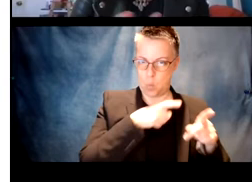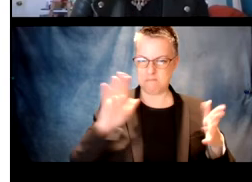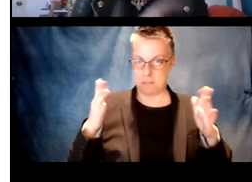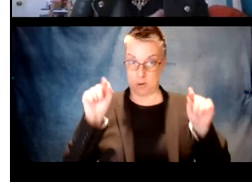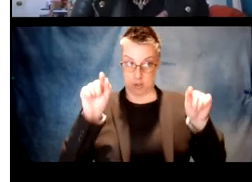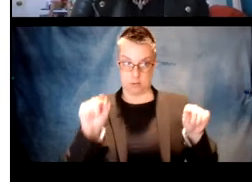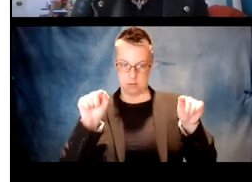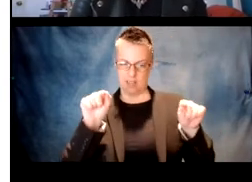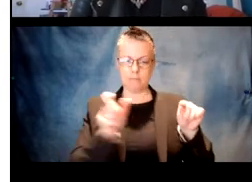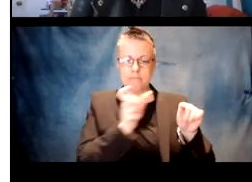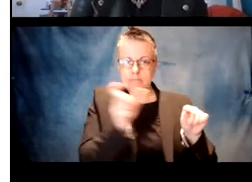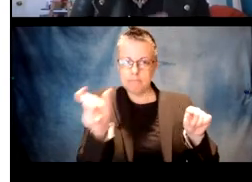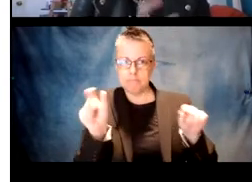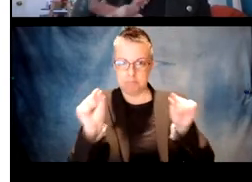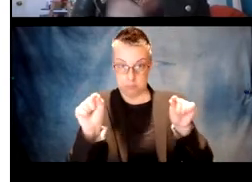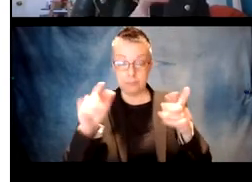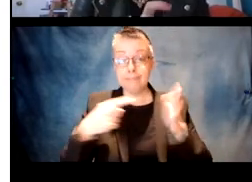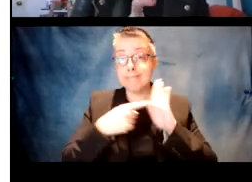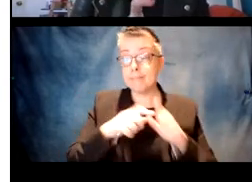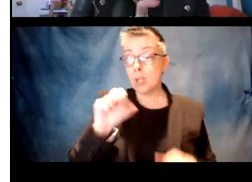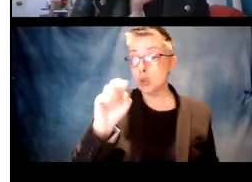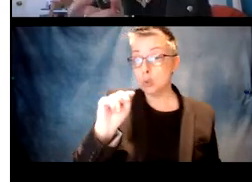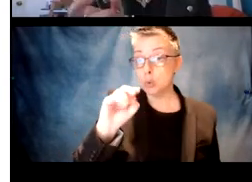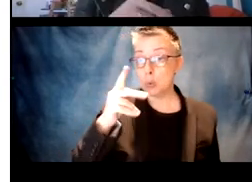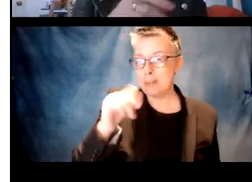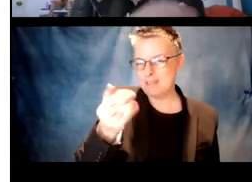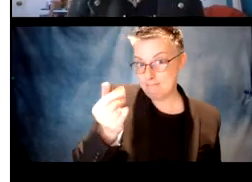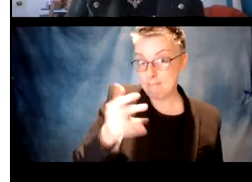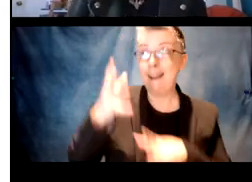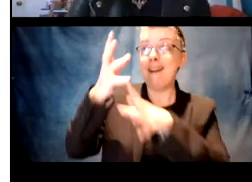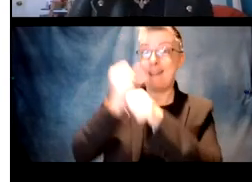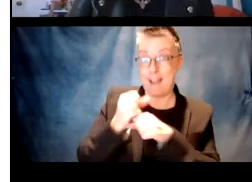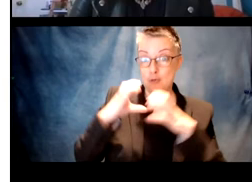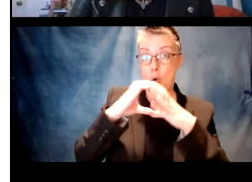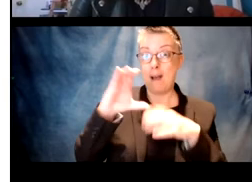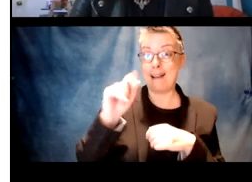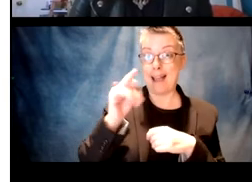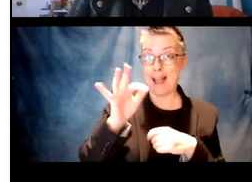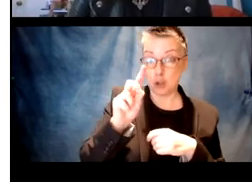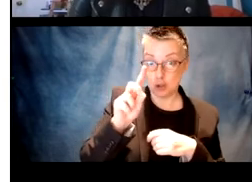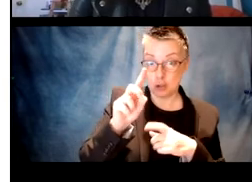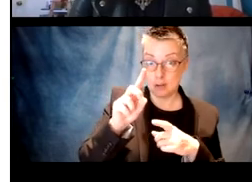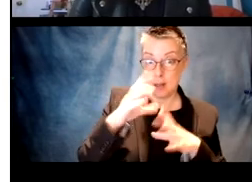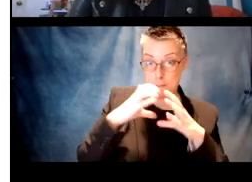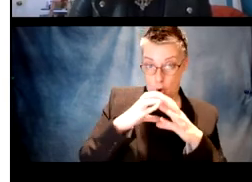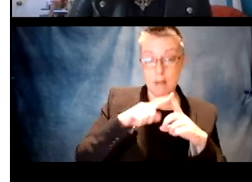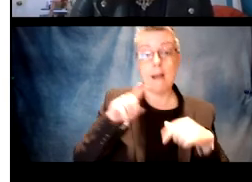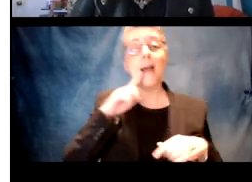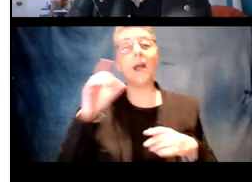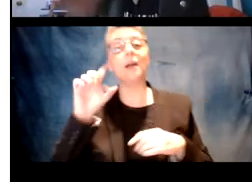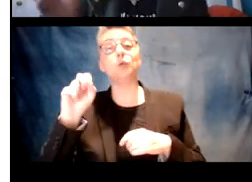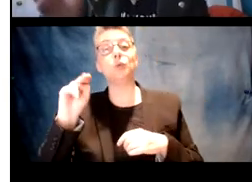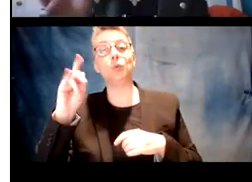can to the over-regularized forms that they're being compared with. And so something like Snoopy catch the